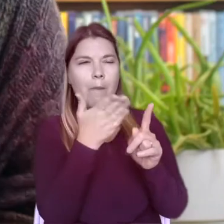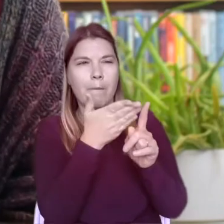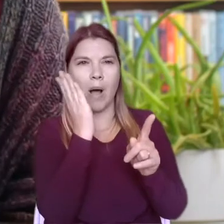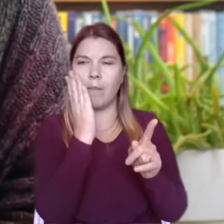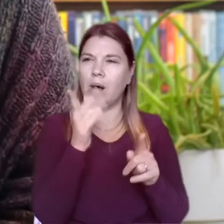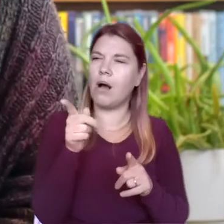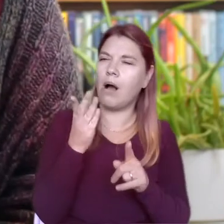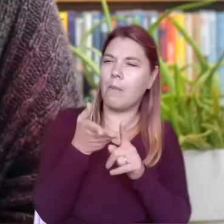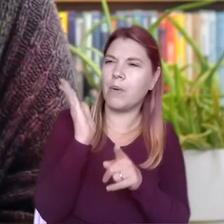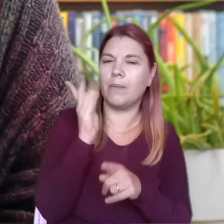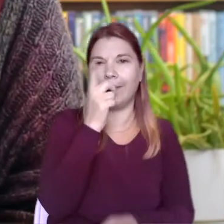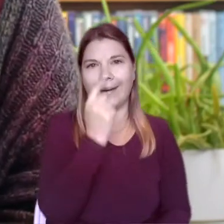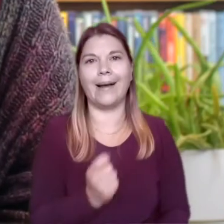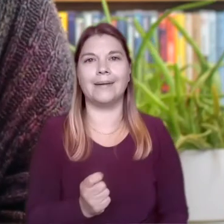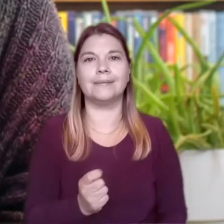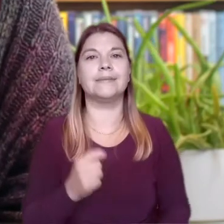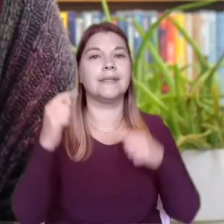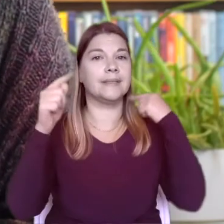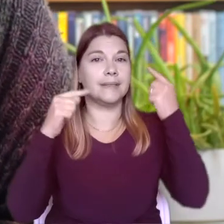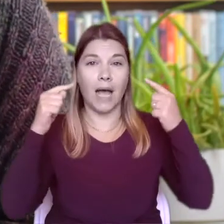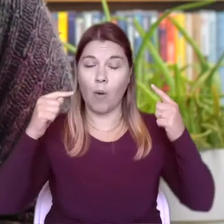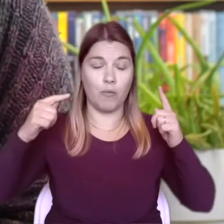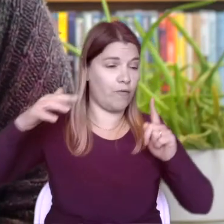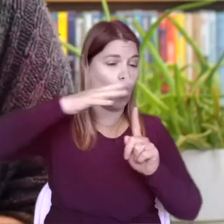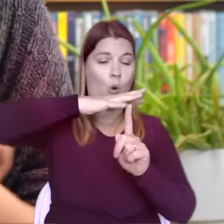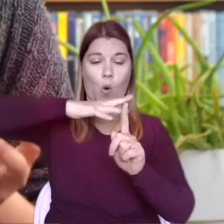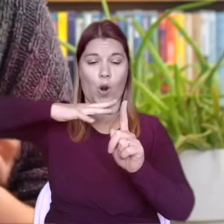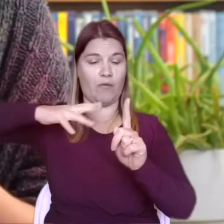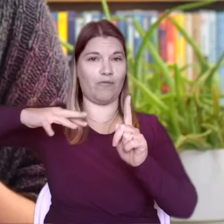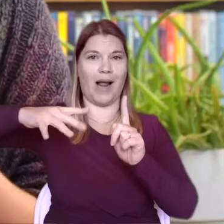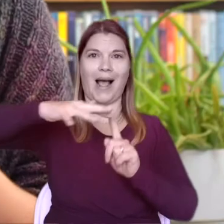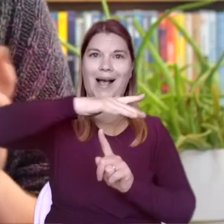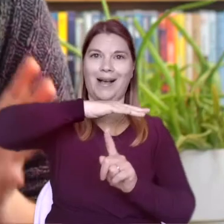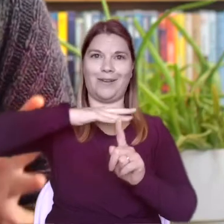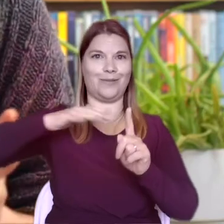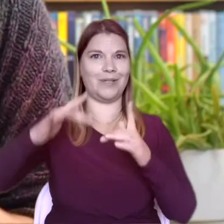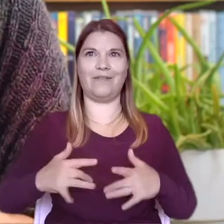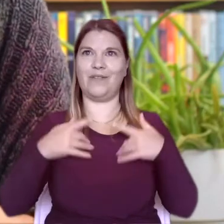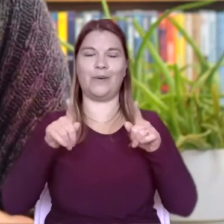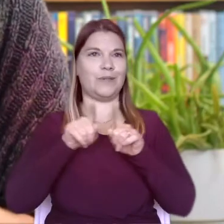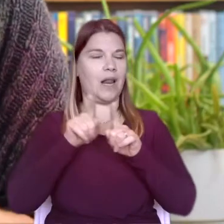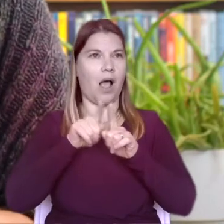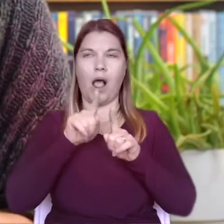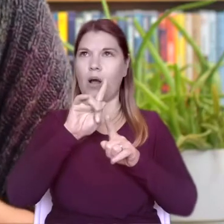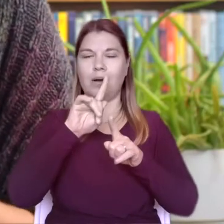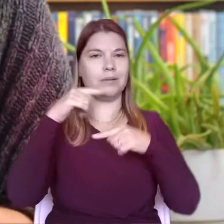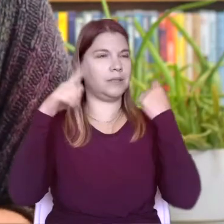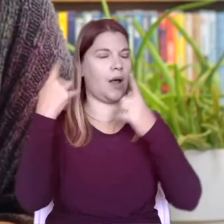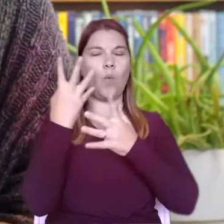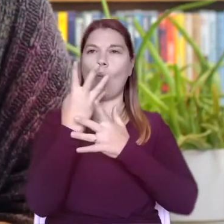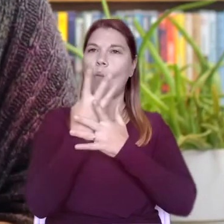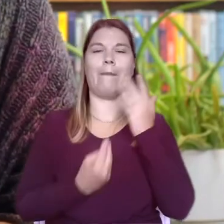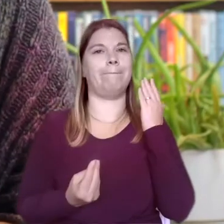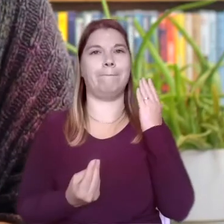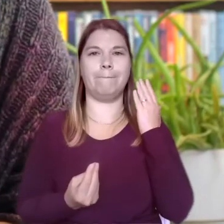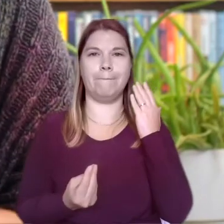If sound moves all around us whilst we are listening, it can feel as if we are surrounded or immersed in the waves of sound